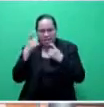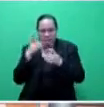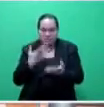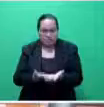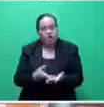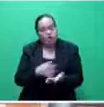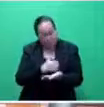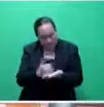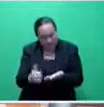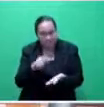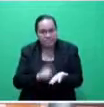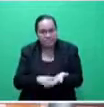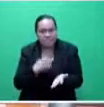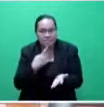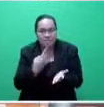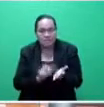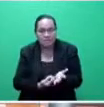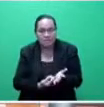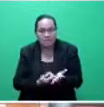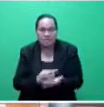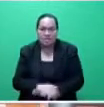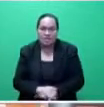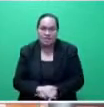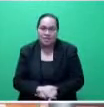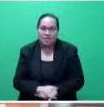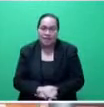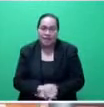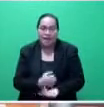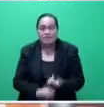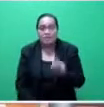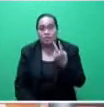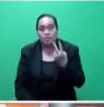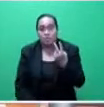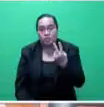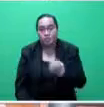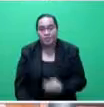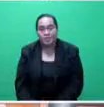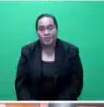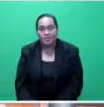itself. Number 1. No. Number 2 Mr Speaker Sir.